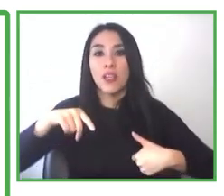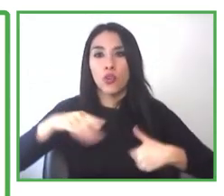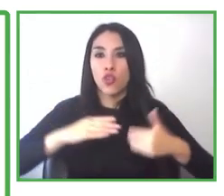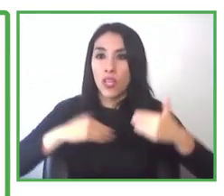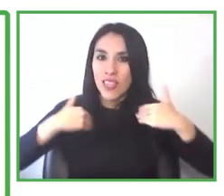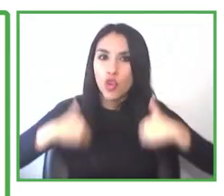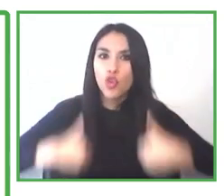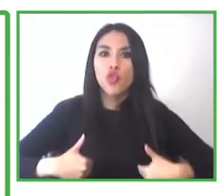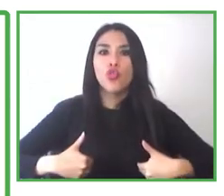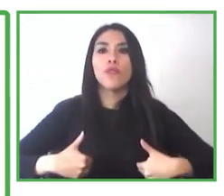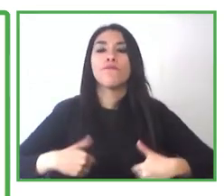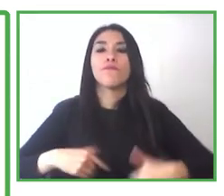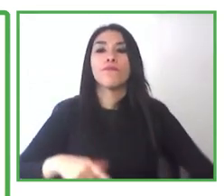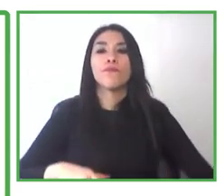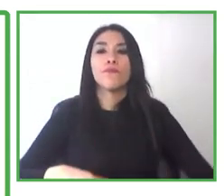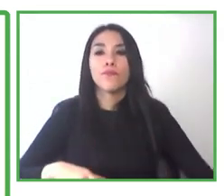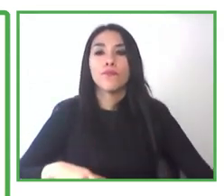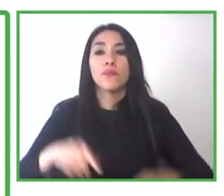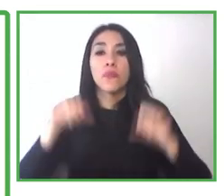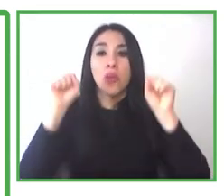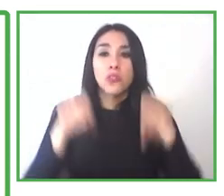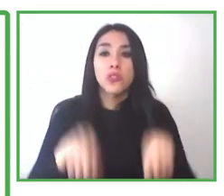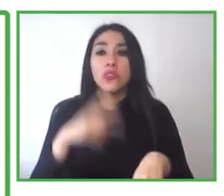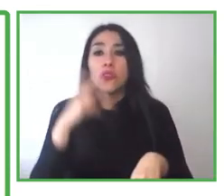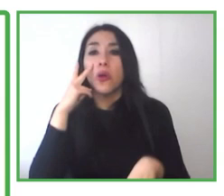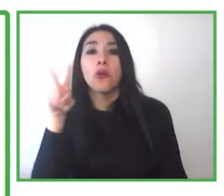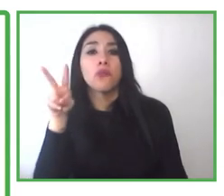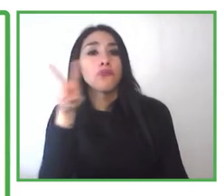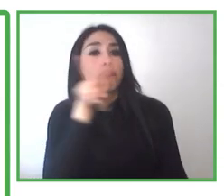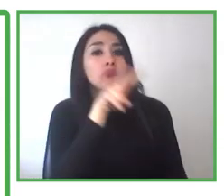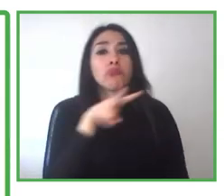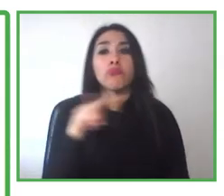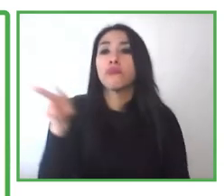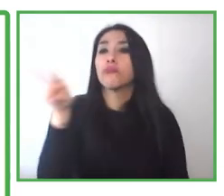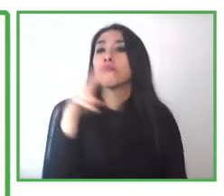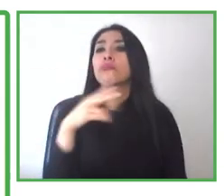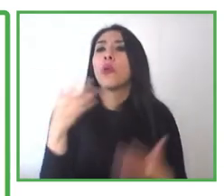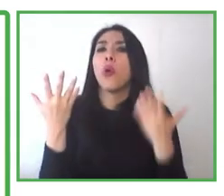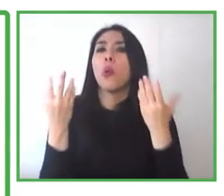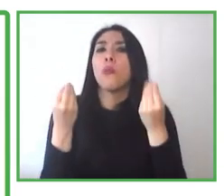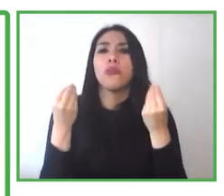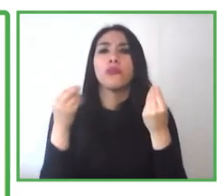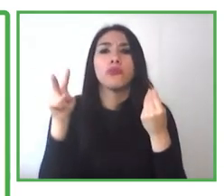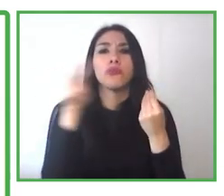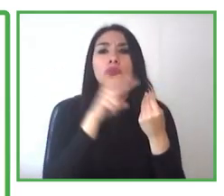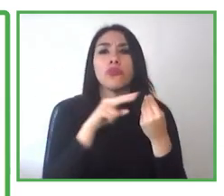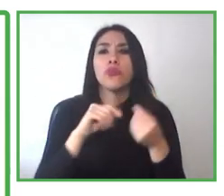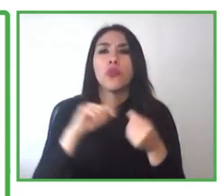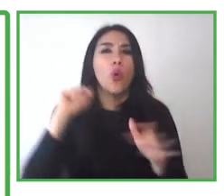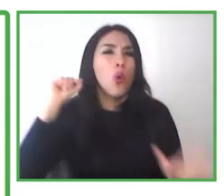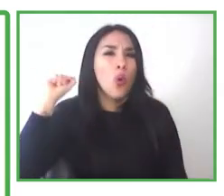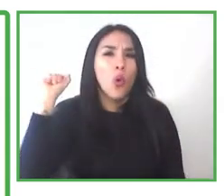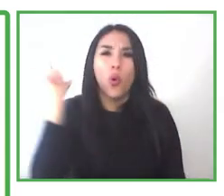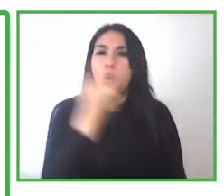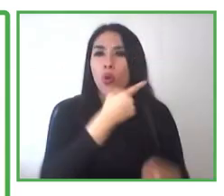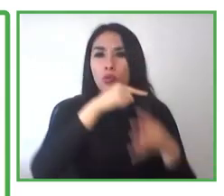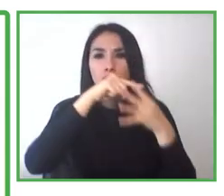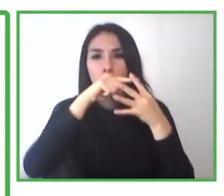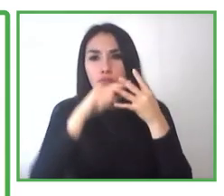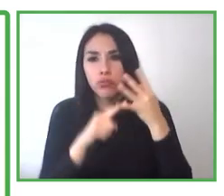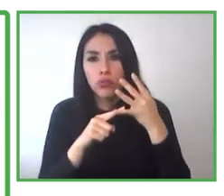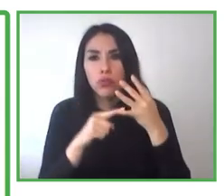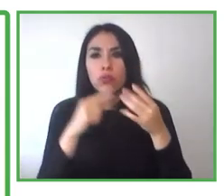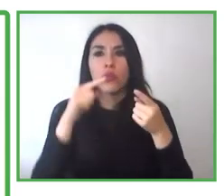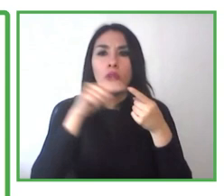totally comprehensive, with a 360-degree view from food,